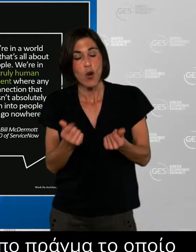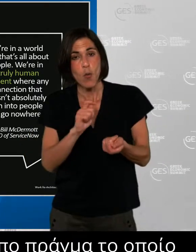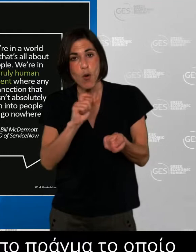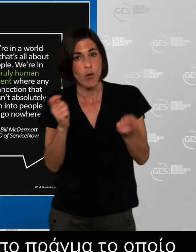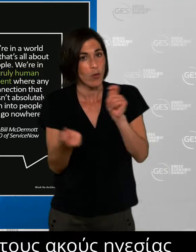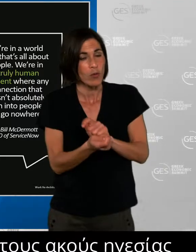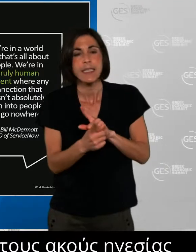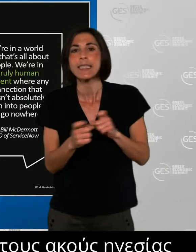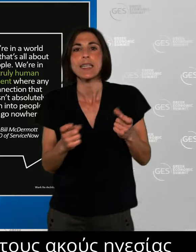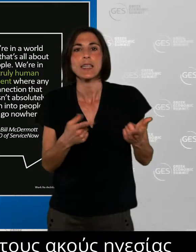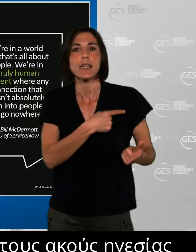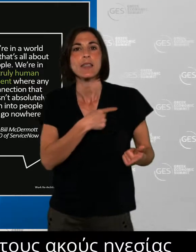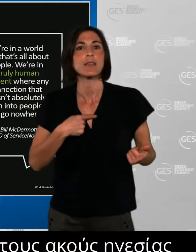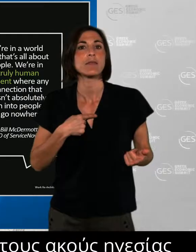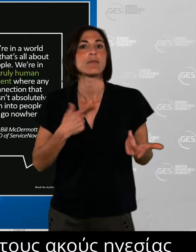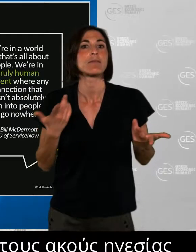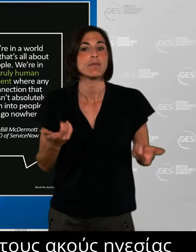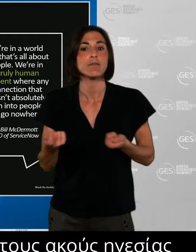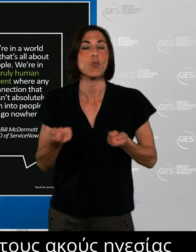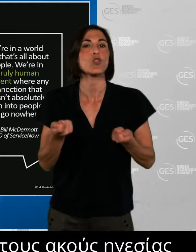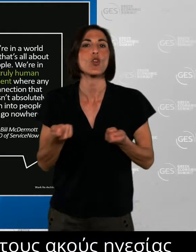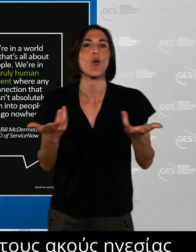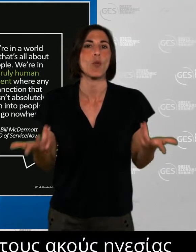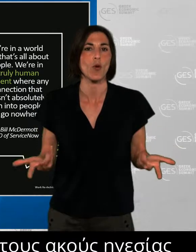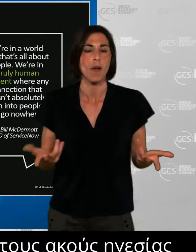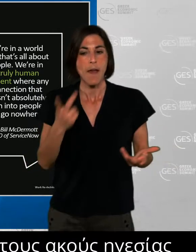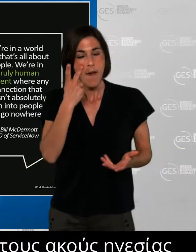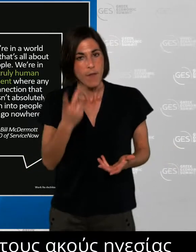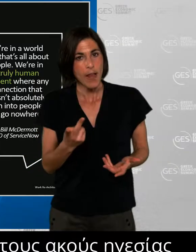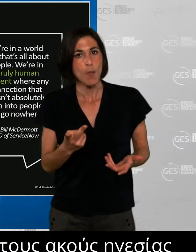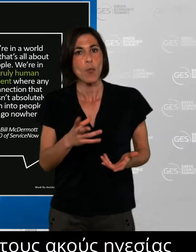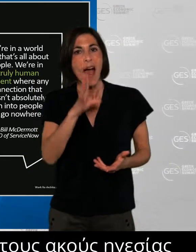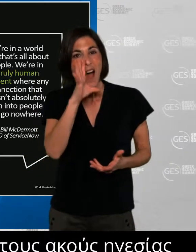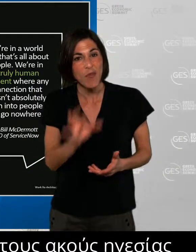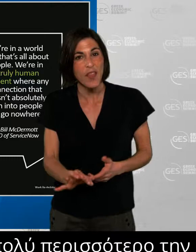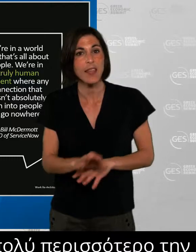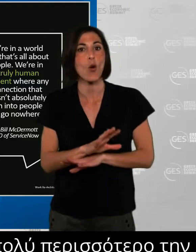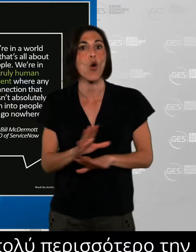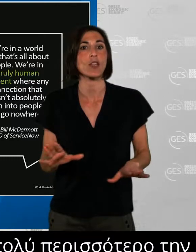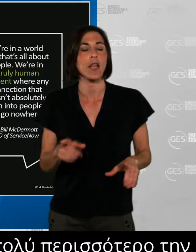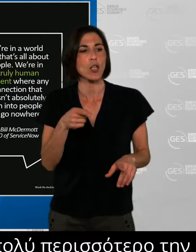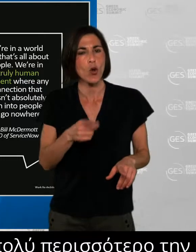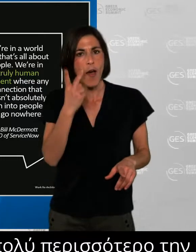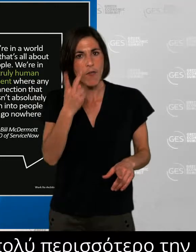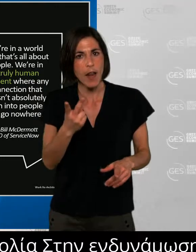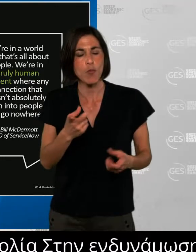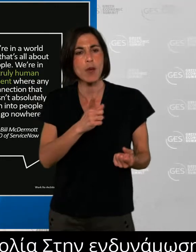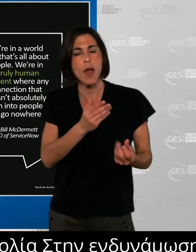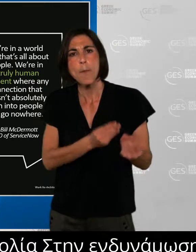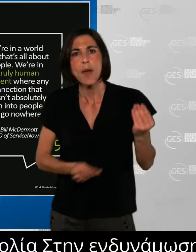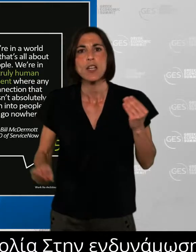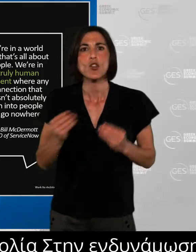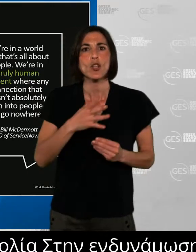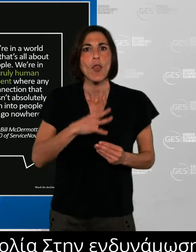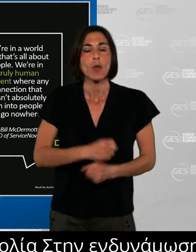much, much more now about empowerment. And we're seeing a shift. Skills and trust are